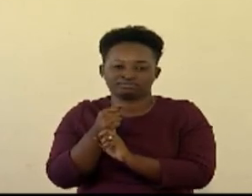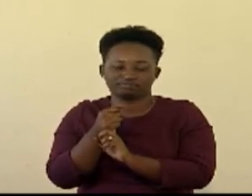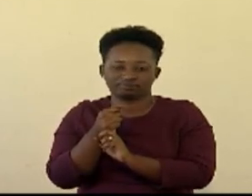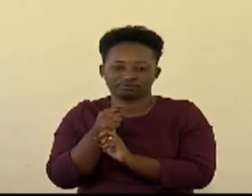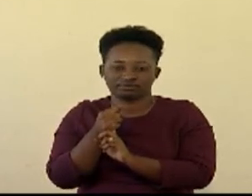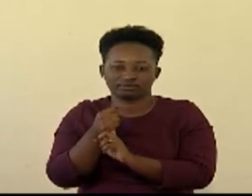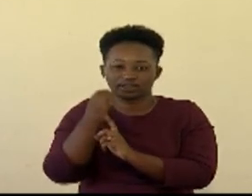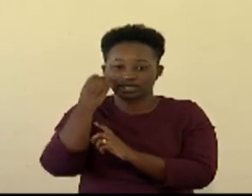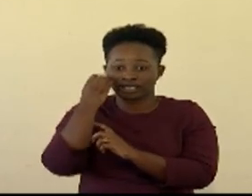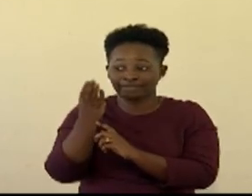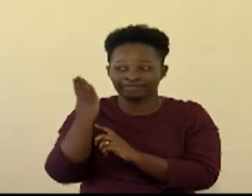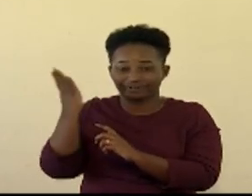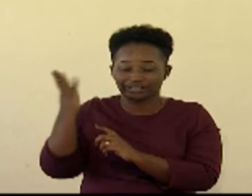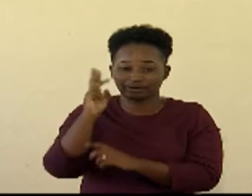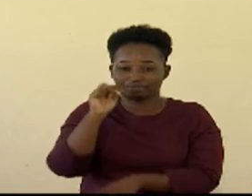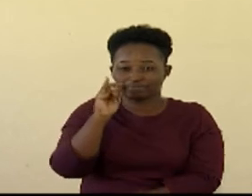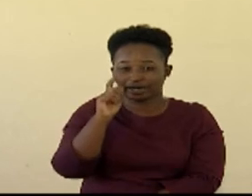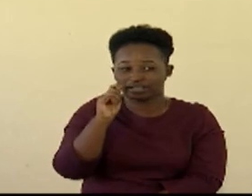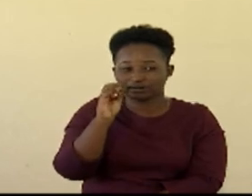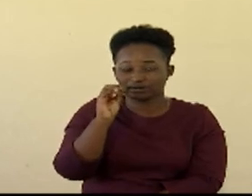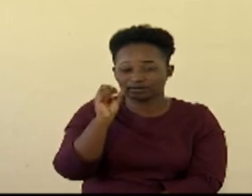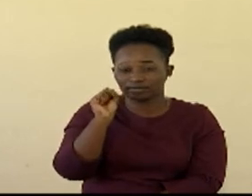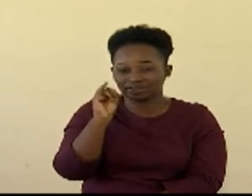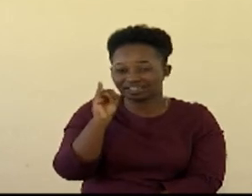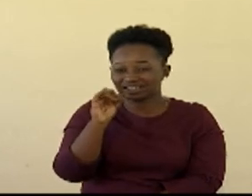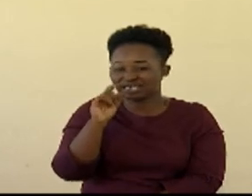If this is mitosis then the question is what stage?